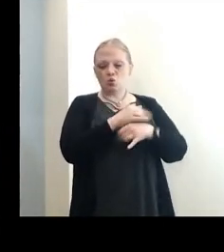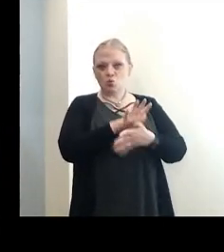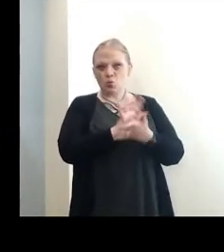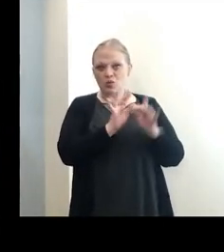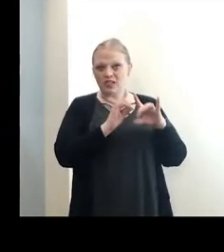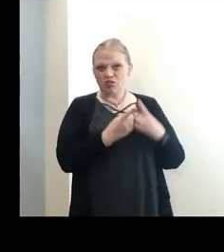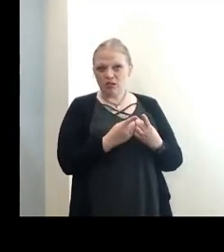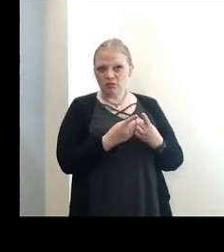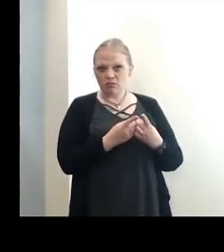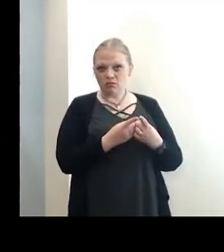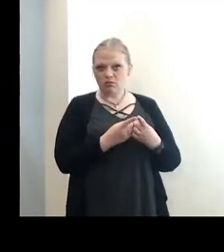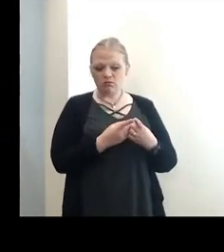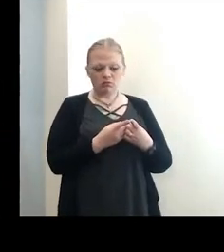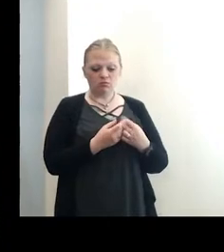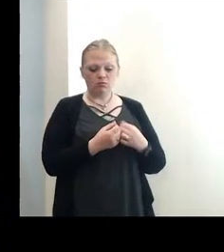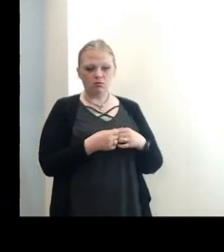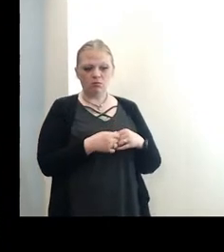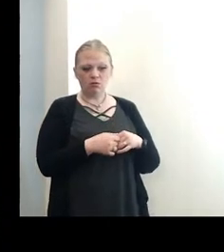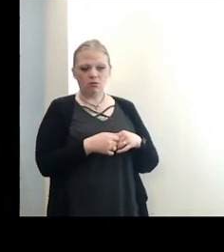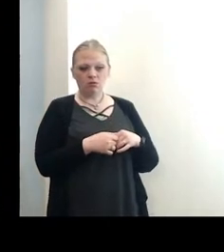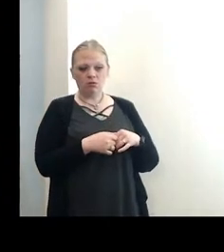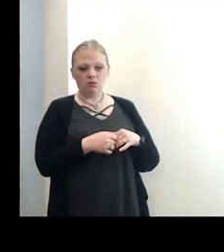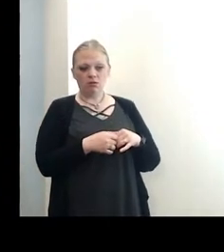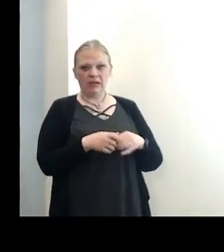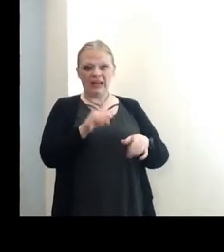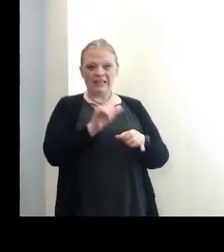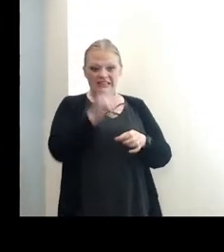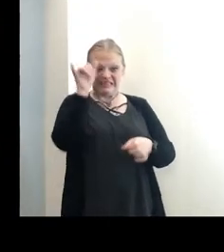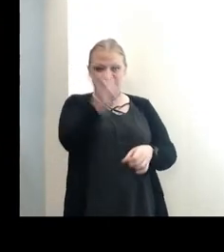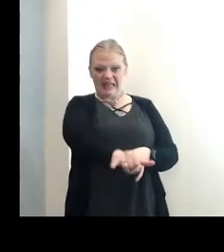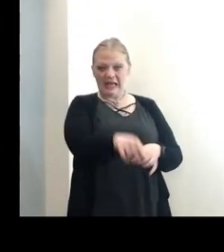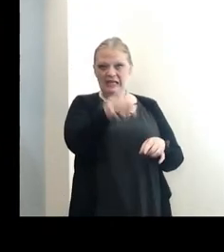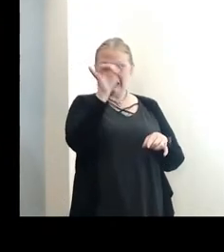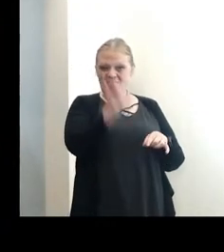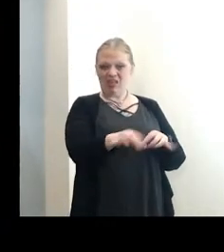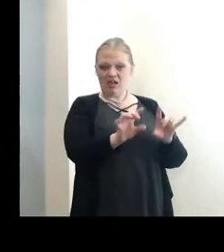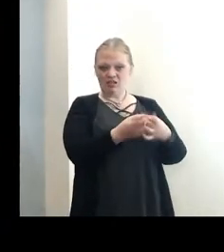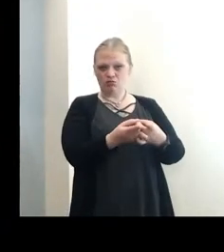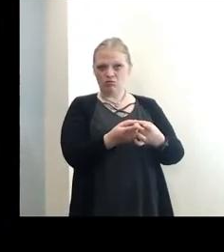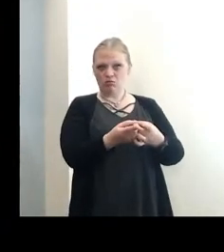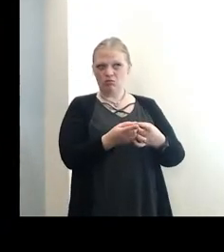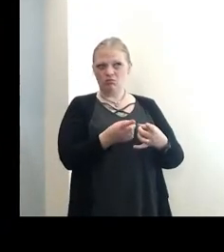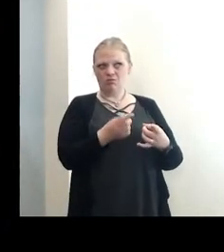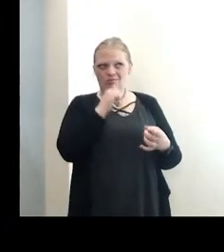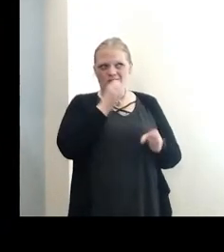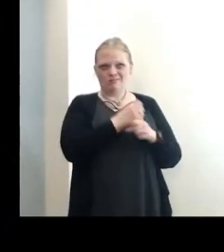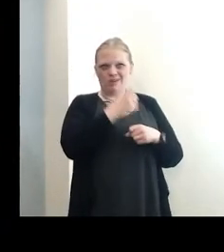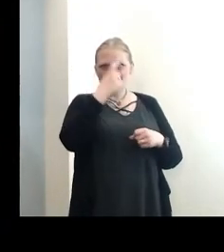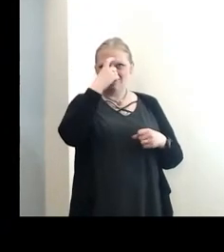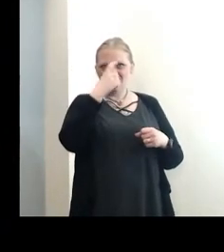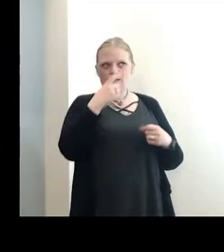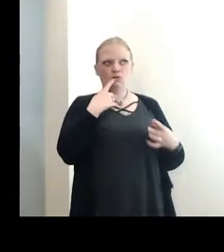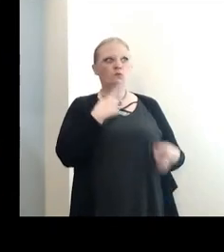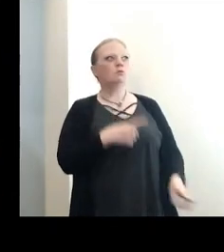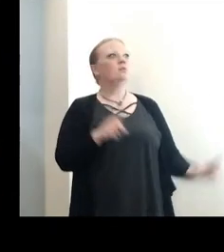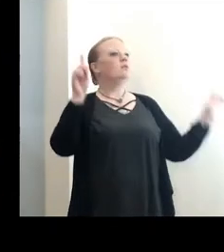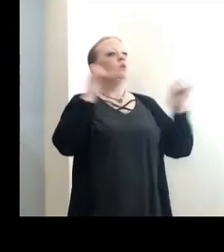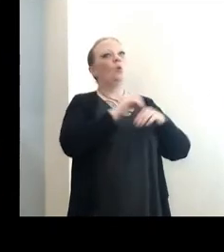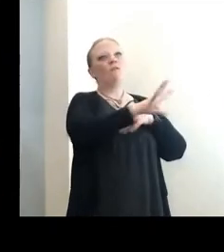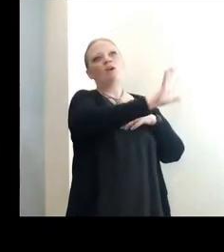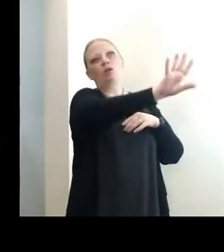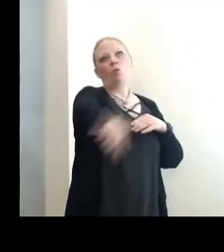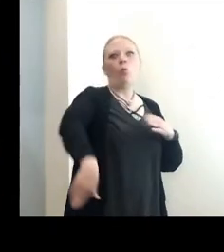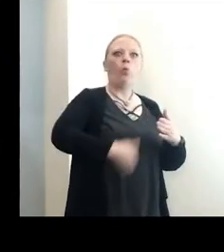and it's kept in the Springville-Griffith Institute School District, it makes no sense to have some pronouncement that affects the entire